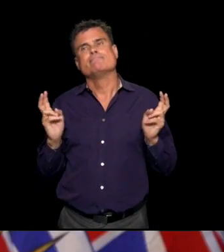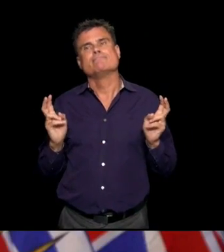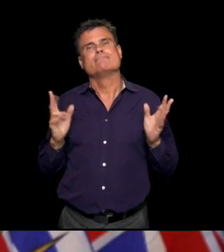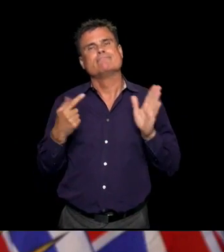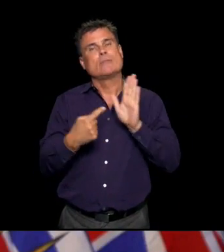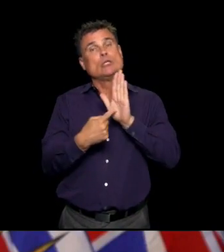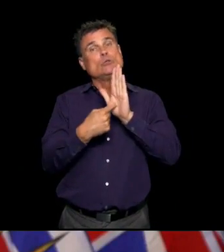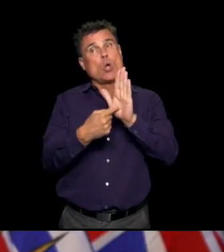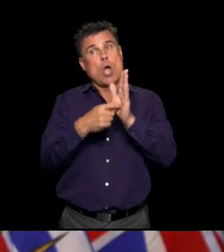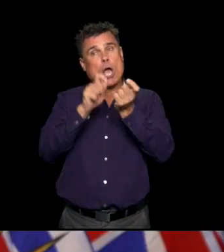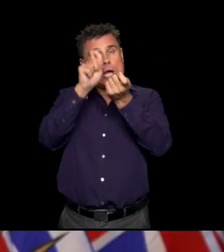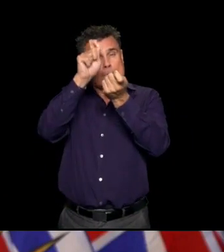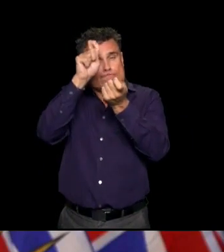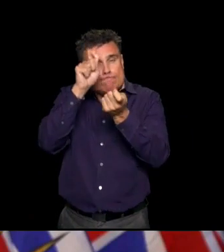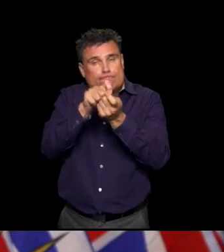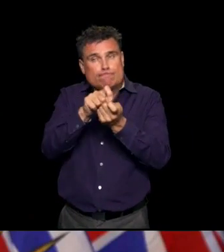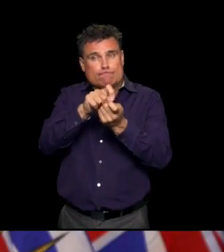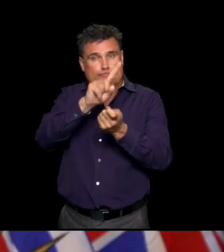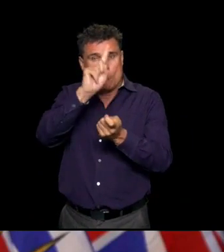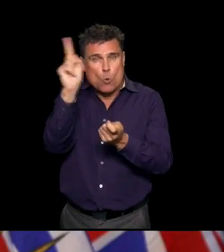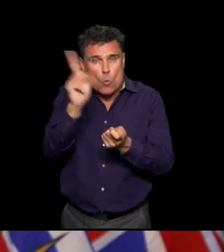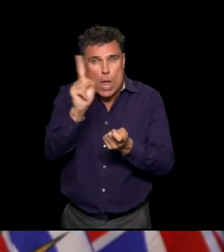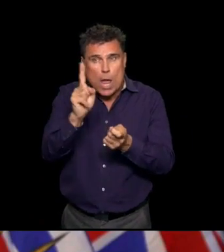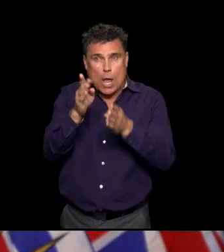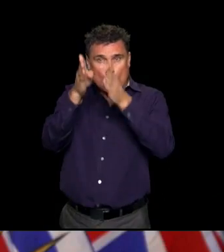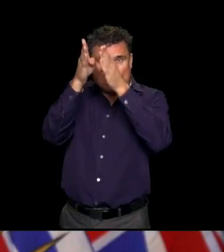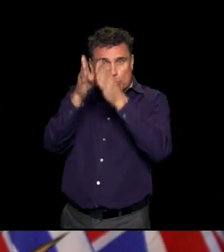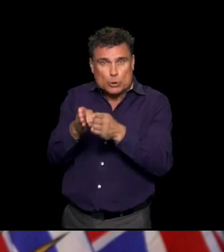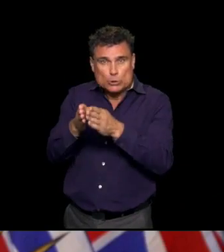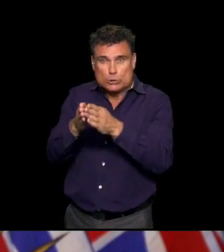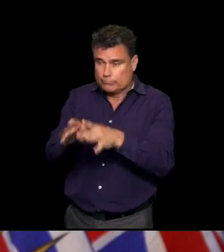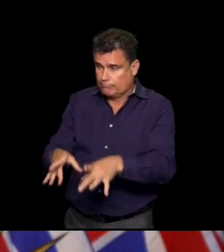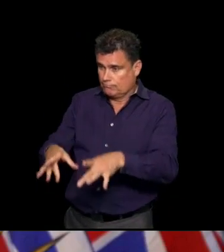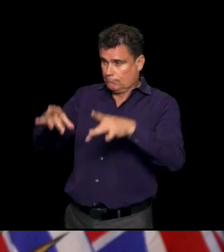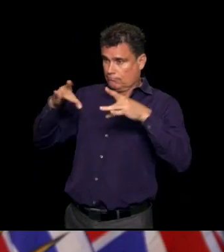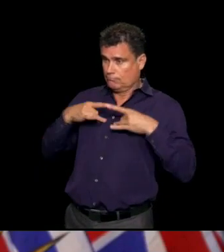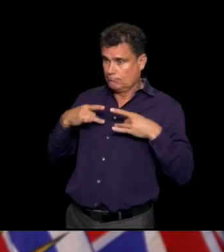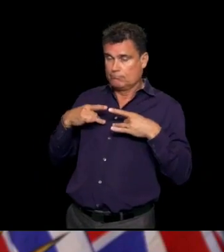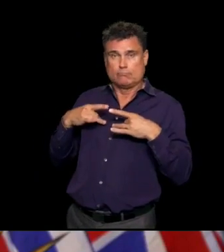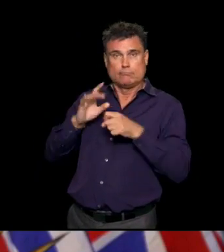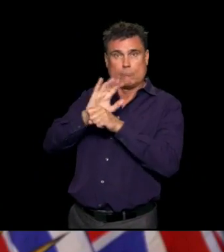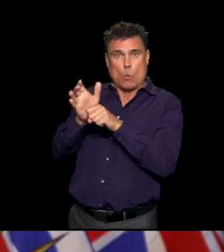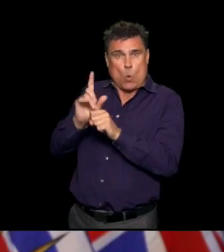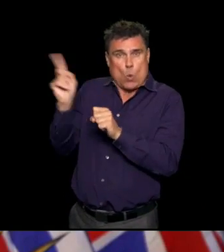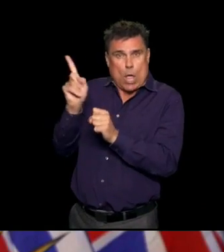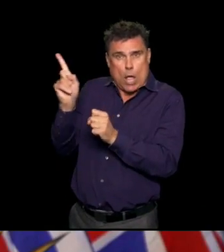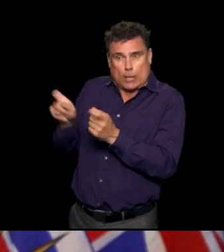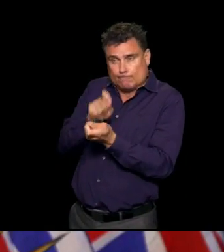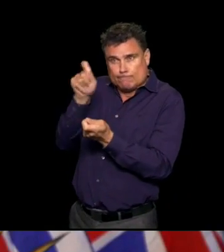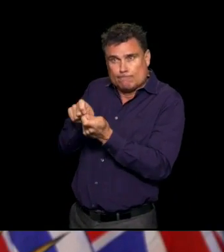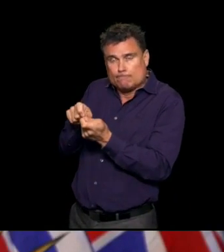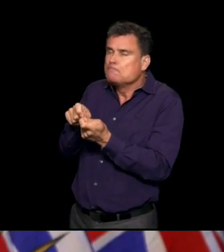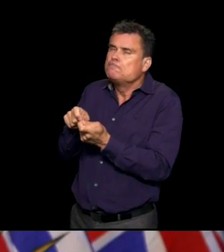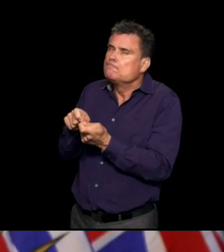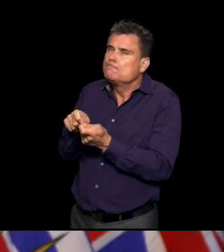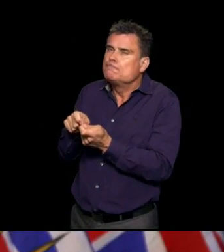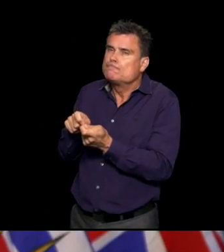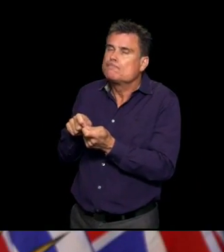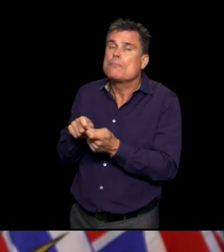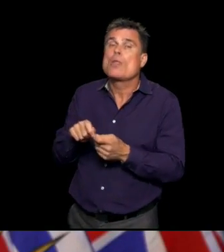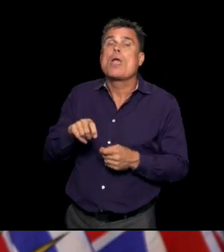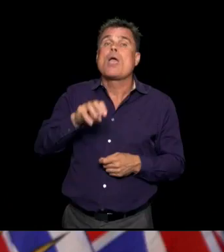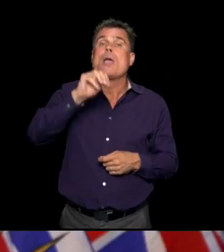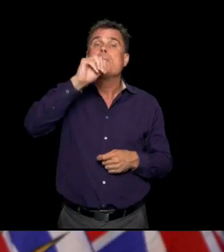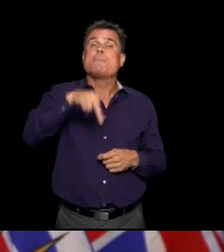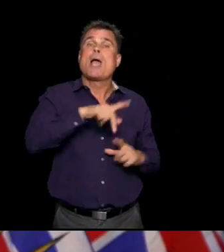reflect necessarily where somebody was exposed to COVID. And it doesn't reflect those people who have been in quarantine all